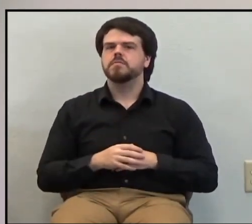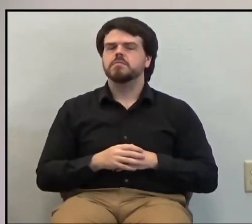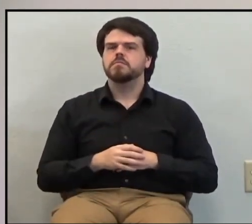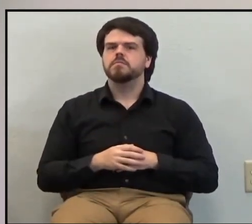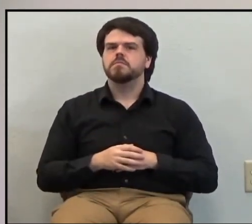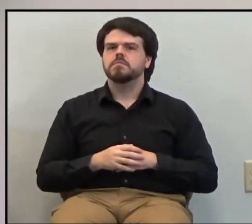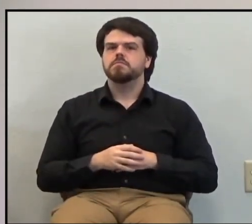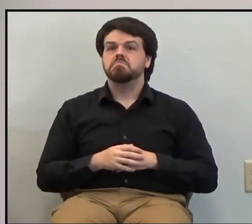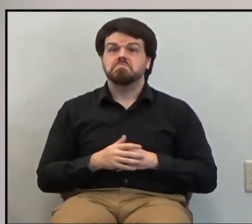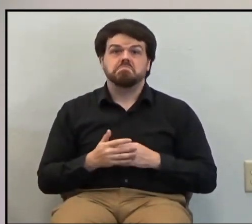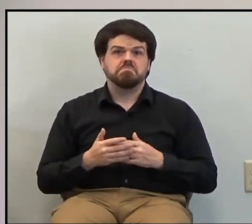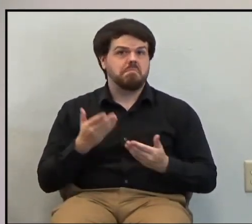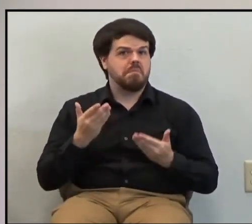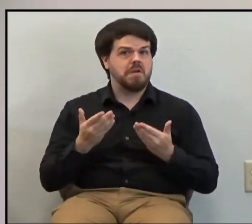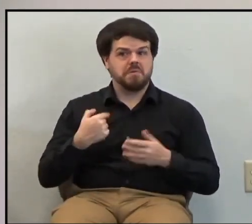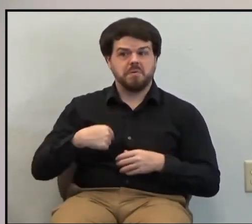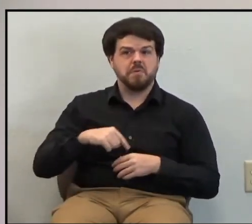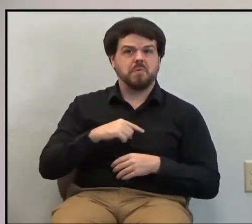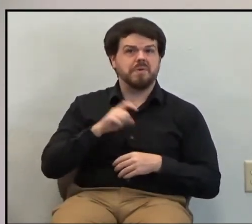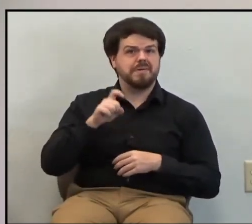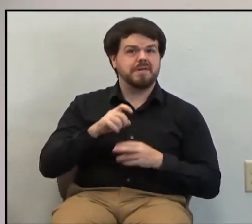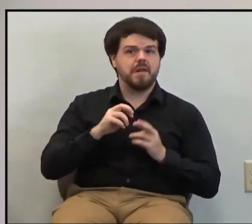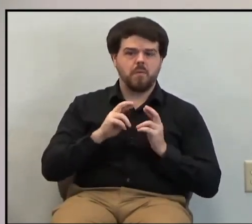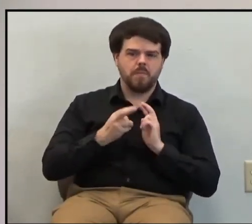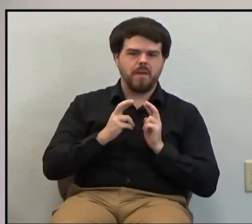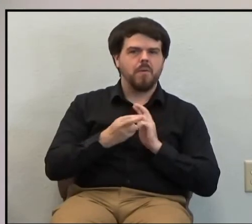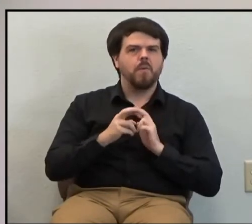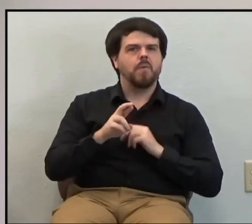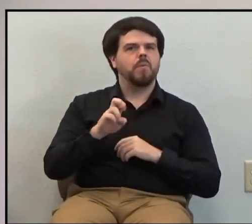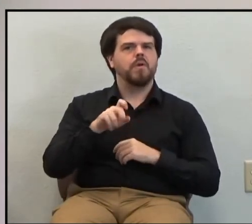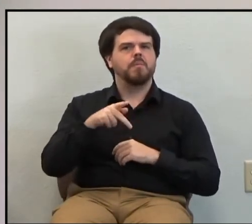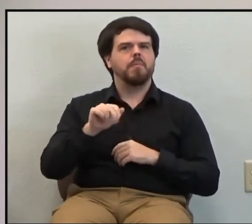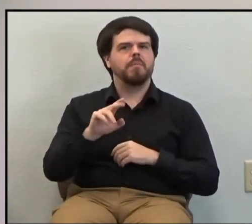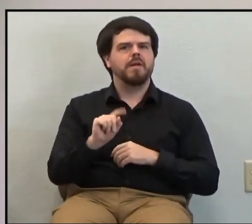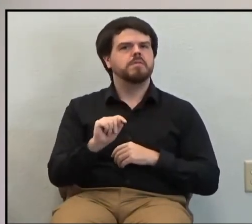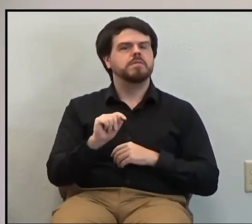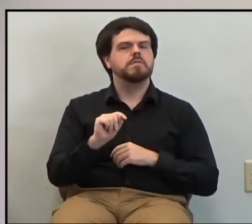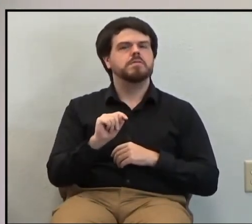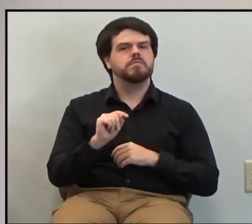So perhaps we have a lot to repent of, to ask forgiveness for.